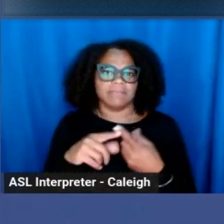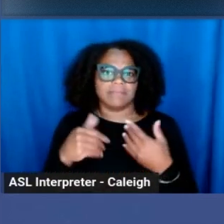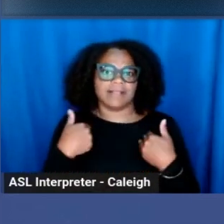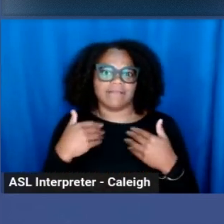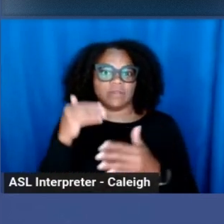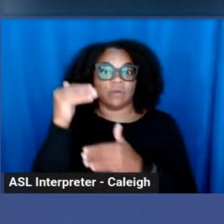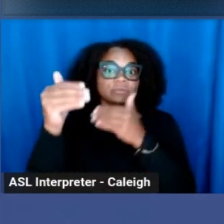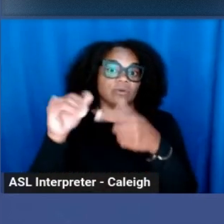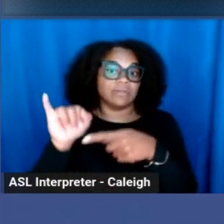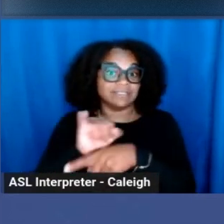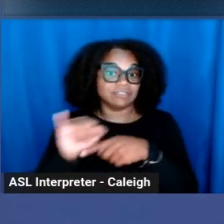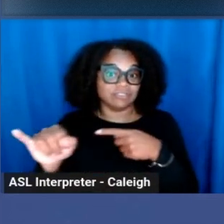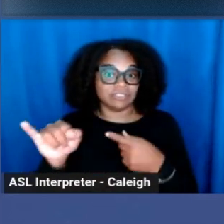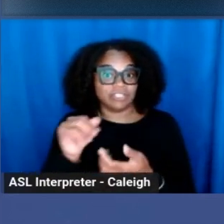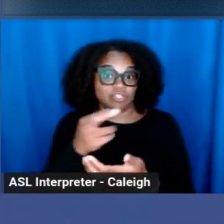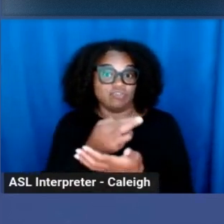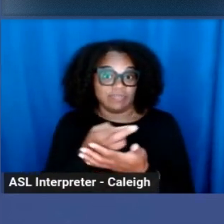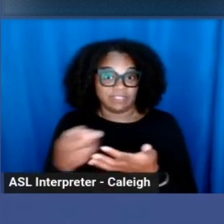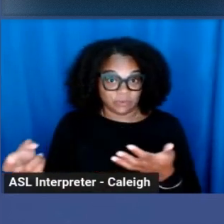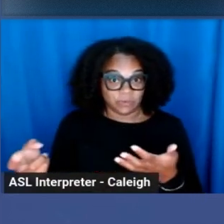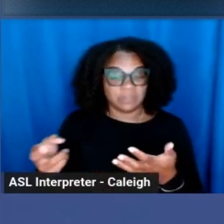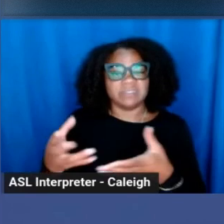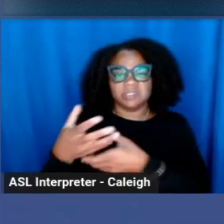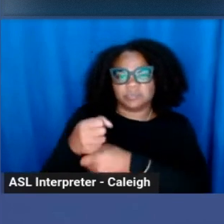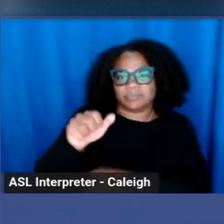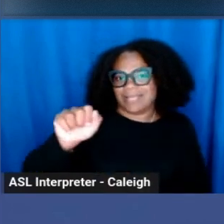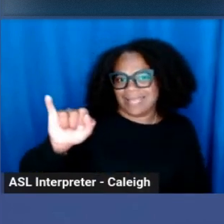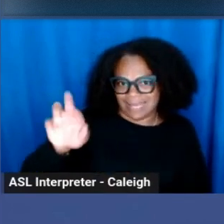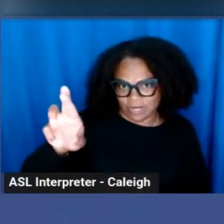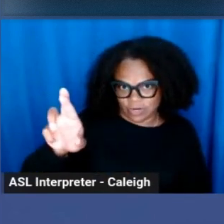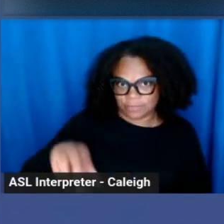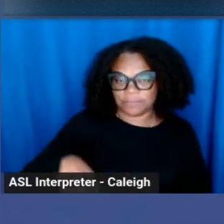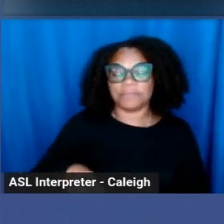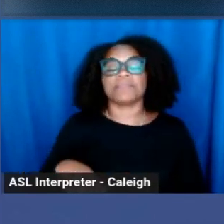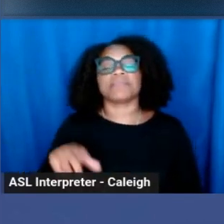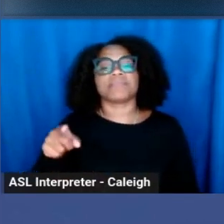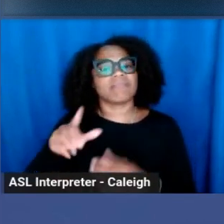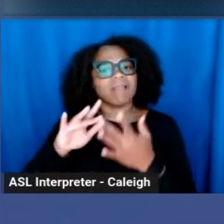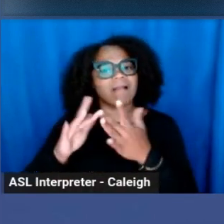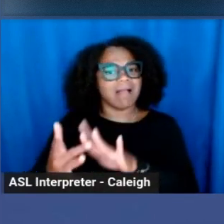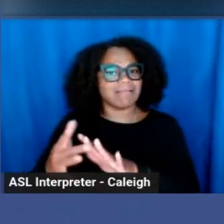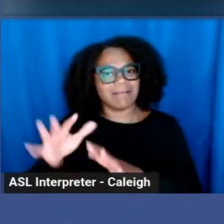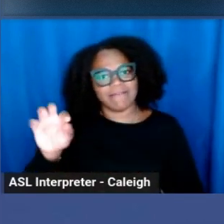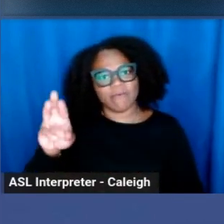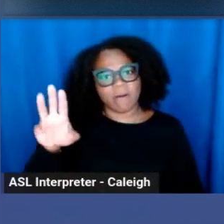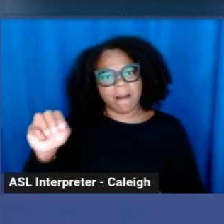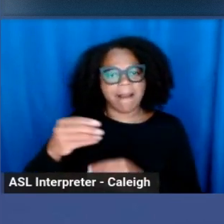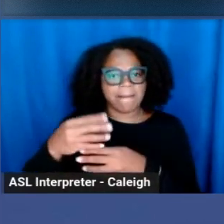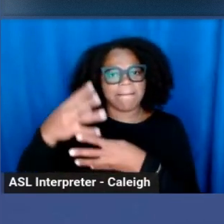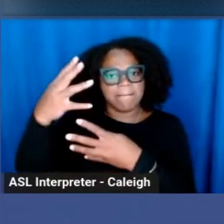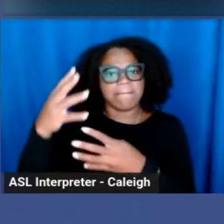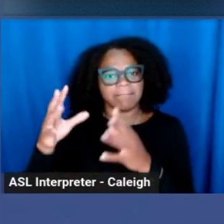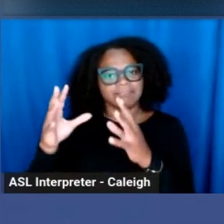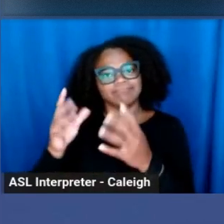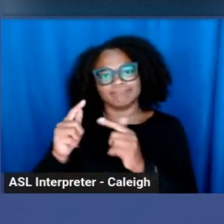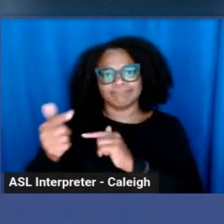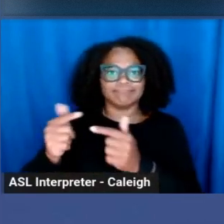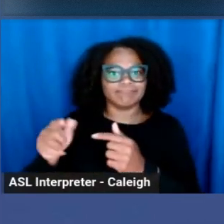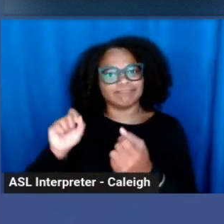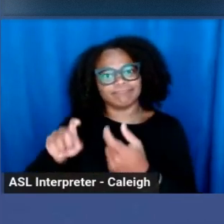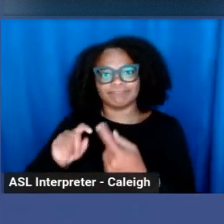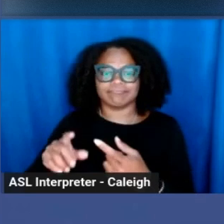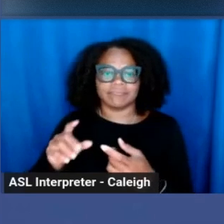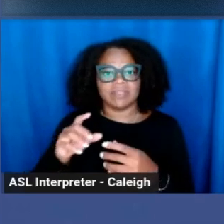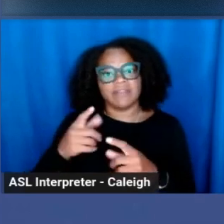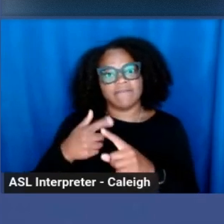Industry resource, which is AIR. It's this online forum that is performers and former